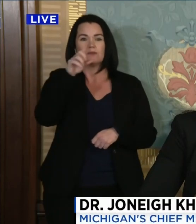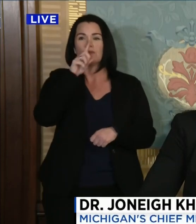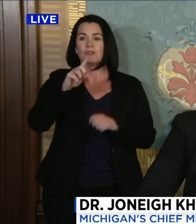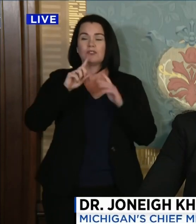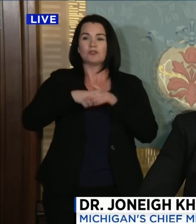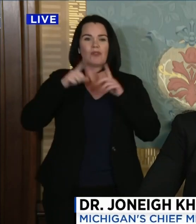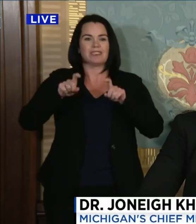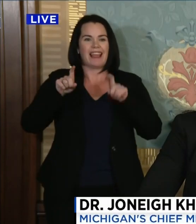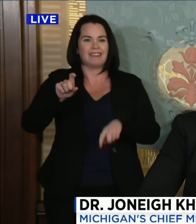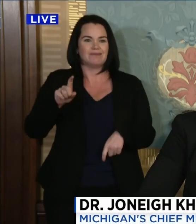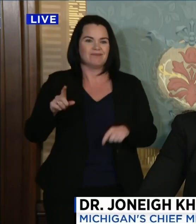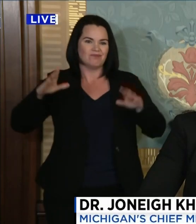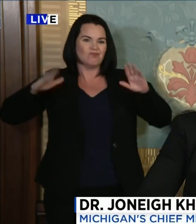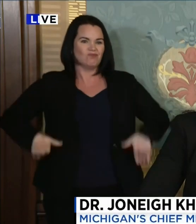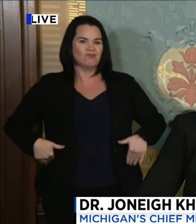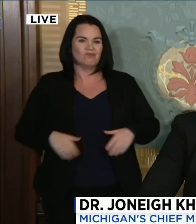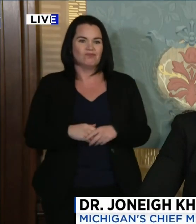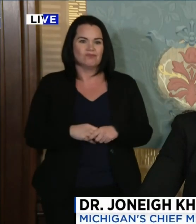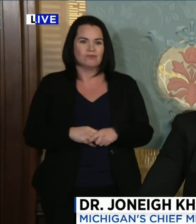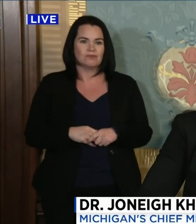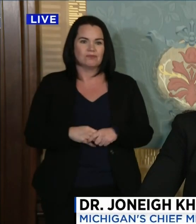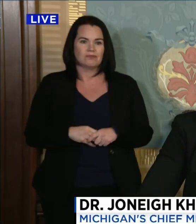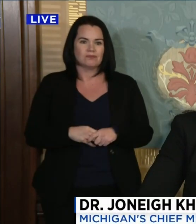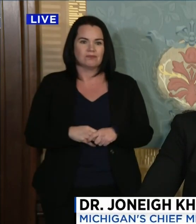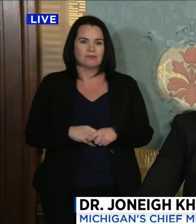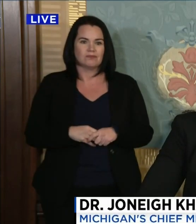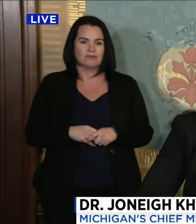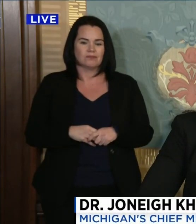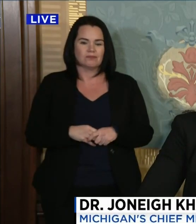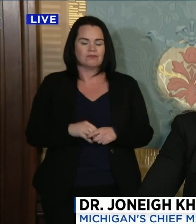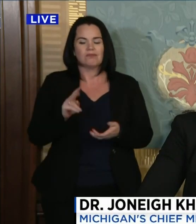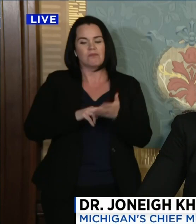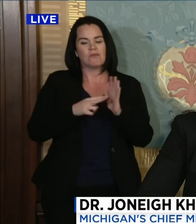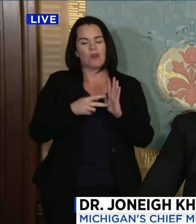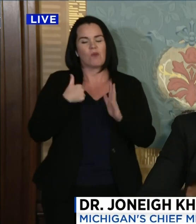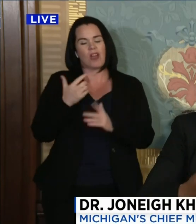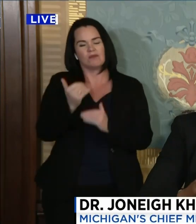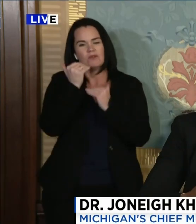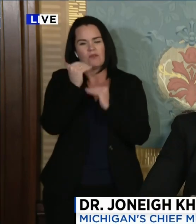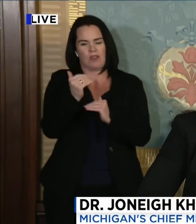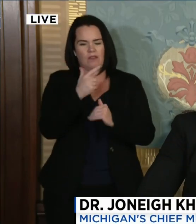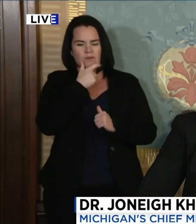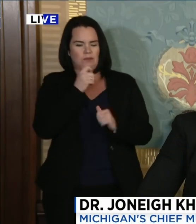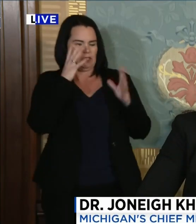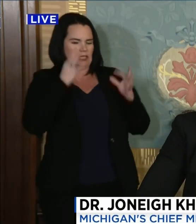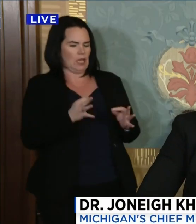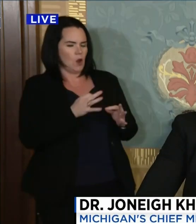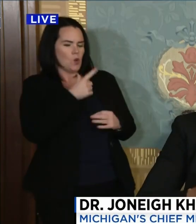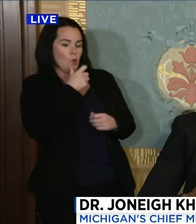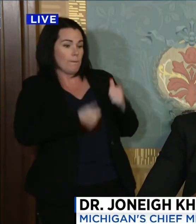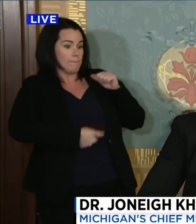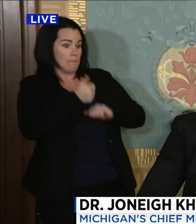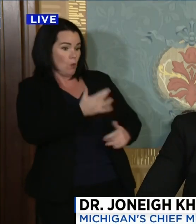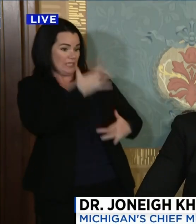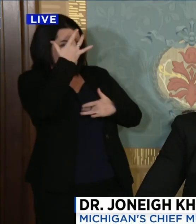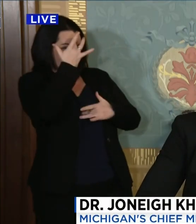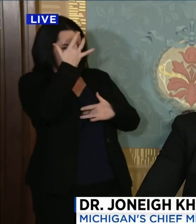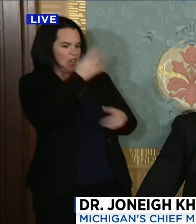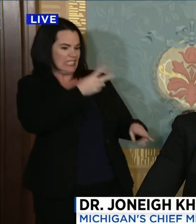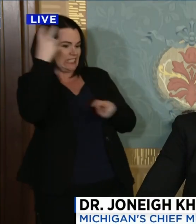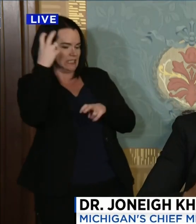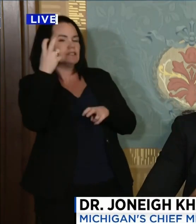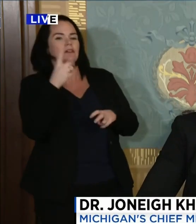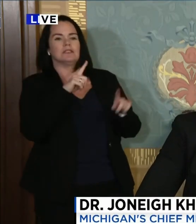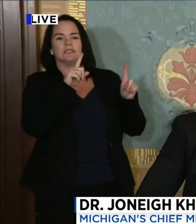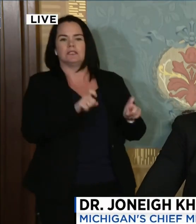had to limit the number of people who have been tested and specifically prioritizing those who are the sickest or those who are health care workers or